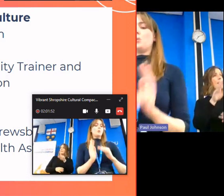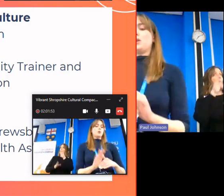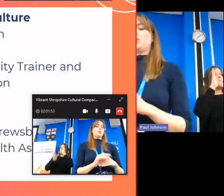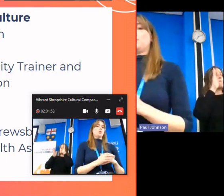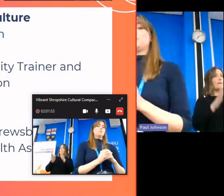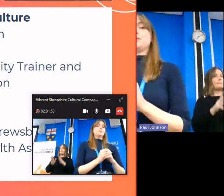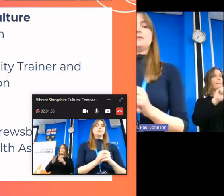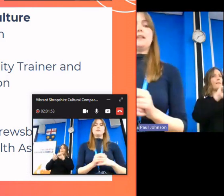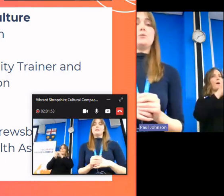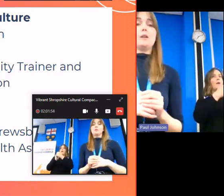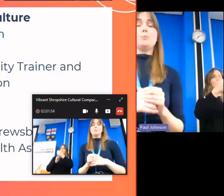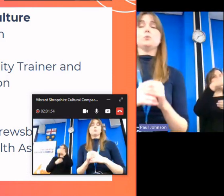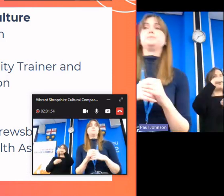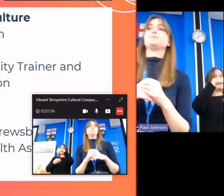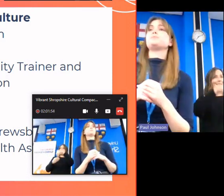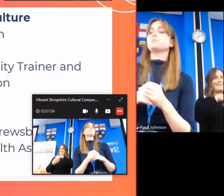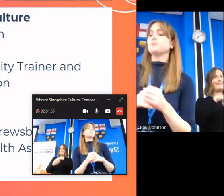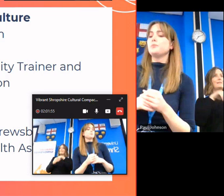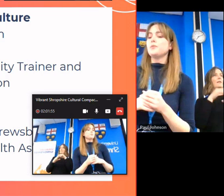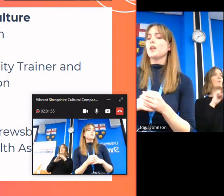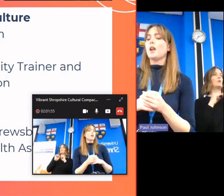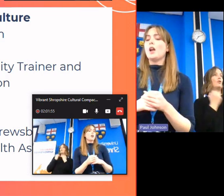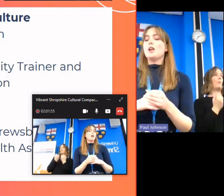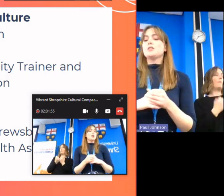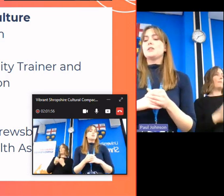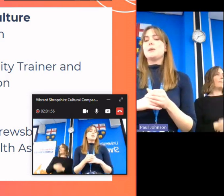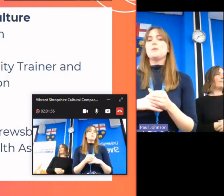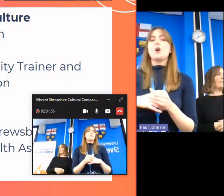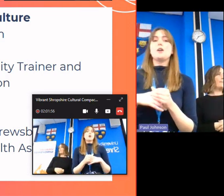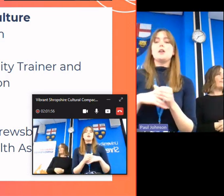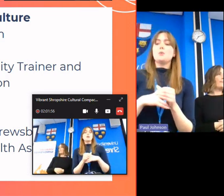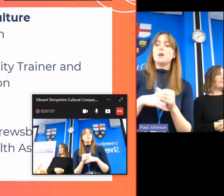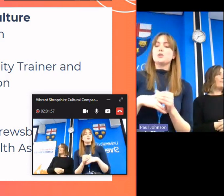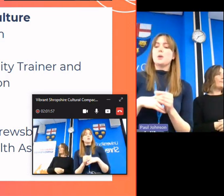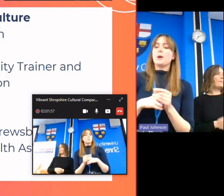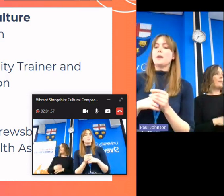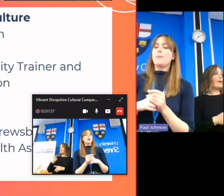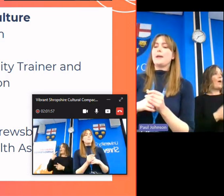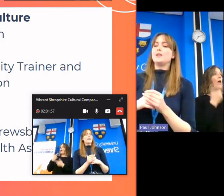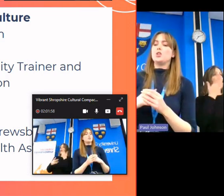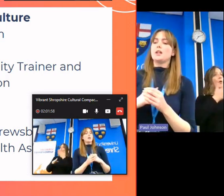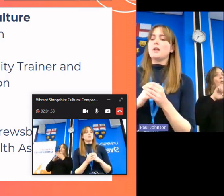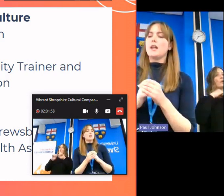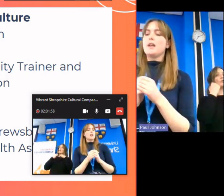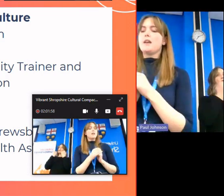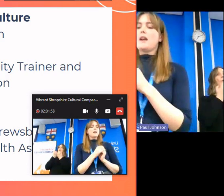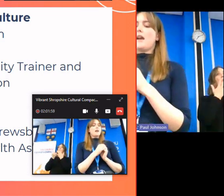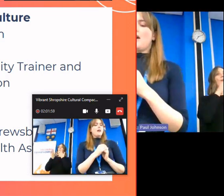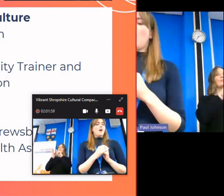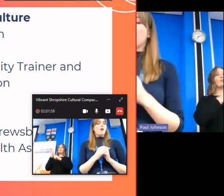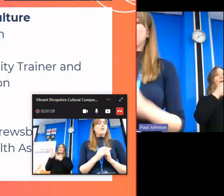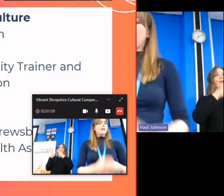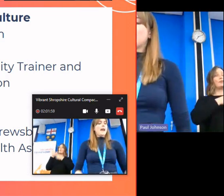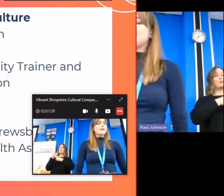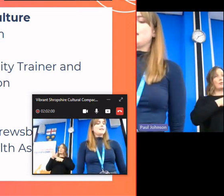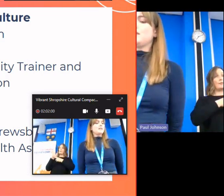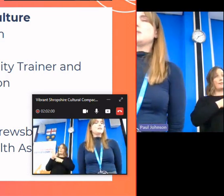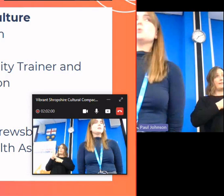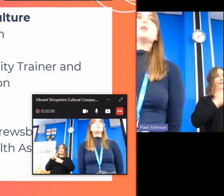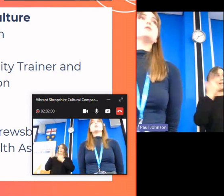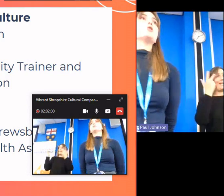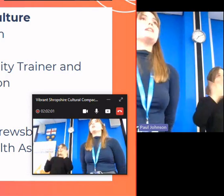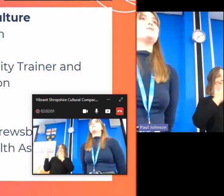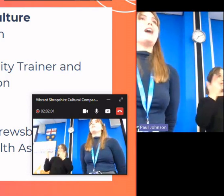partner to take part in our workshops that's really important so then we've got another workshop coming up in january on the